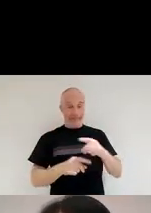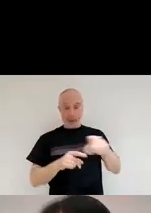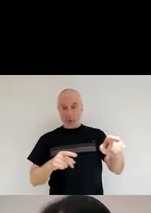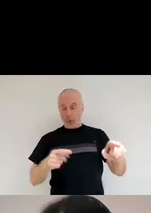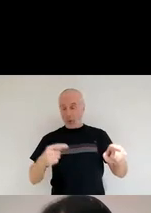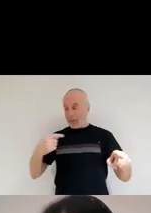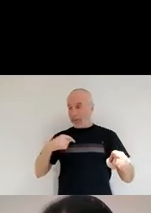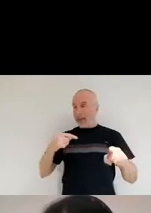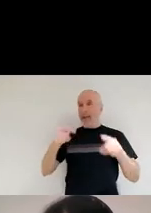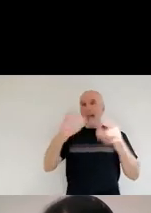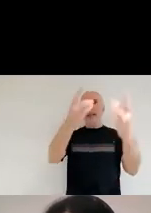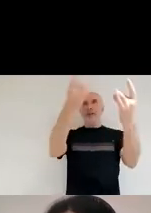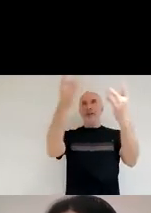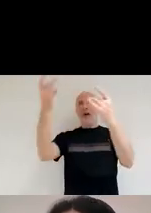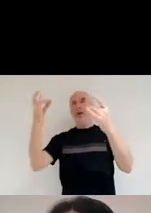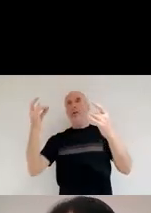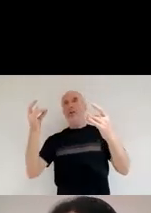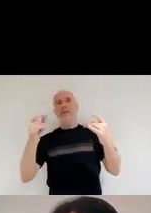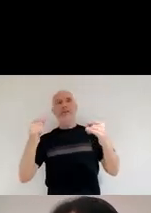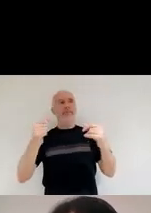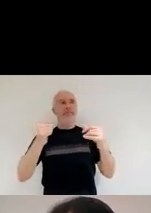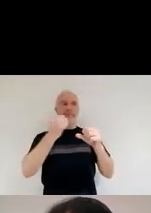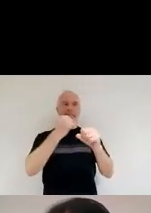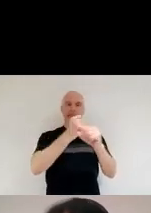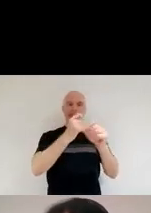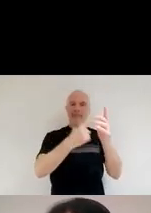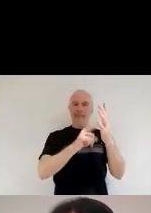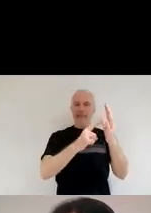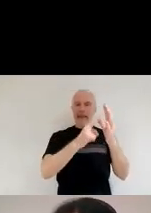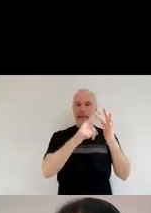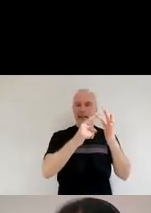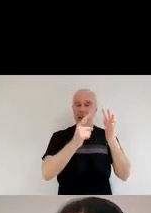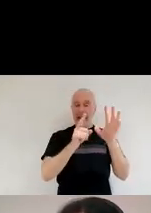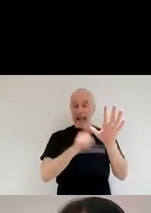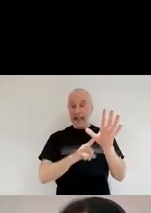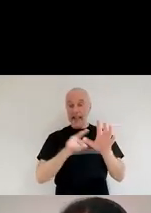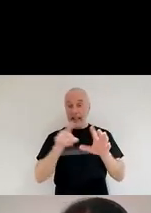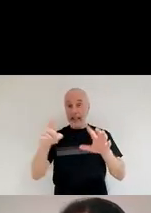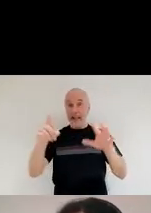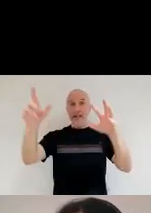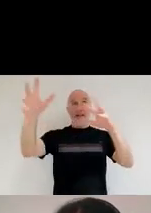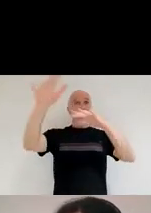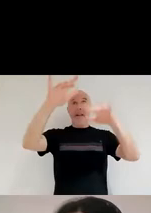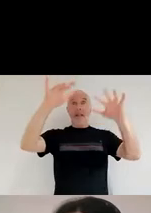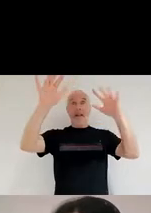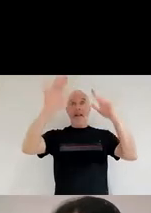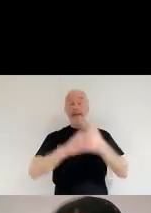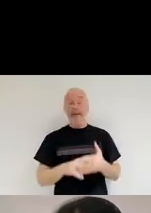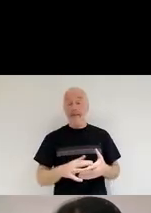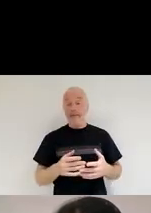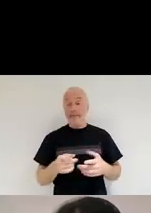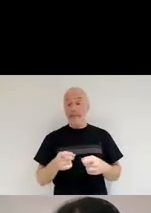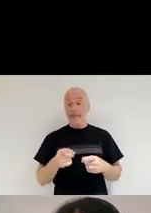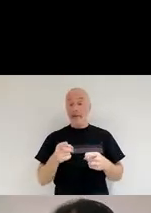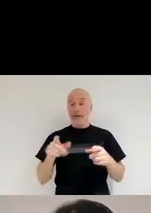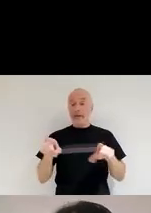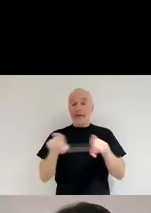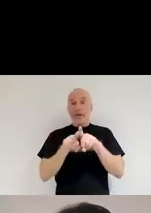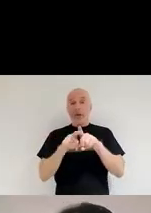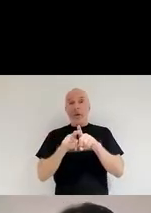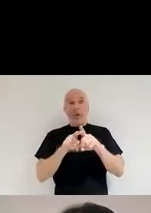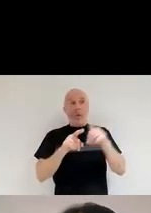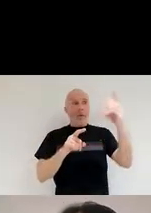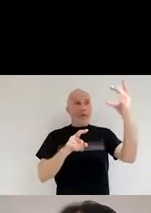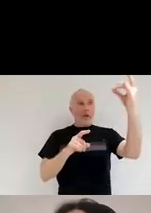galaxies we see in the universe. And most of this regular matter is in the space in between stars. So